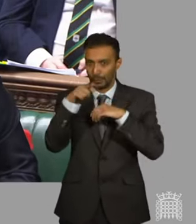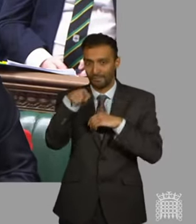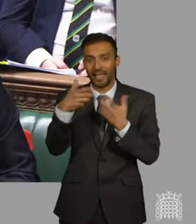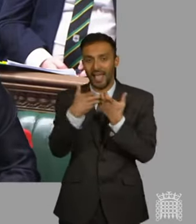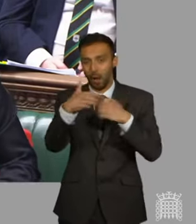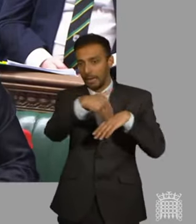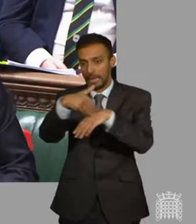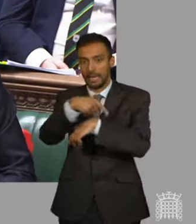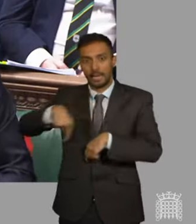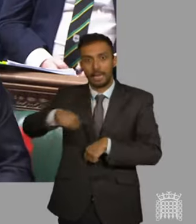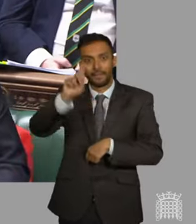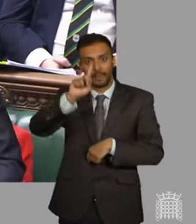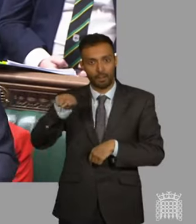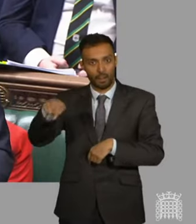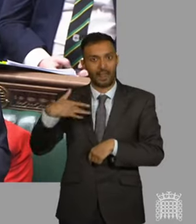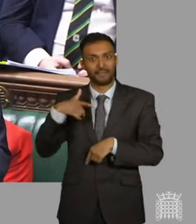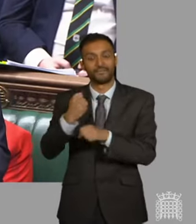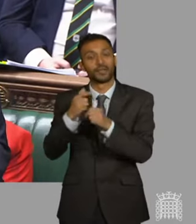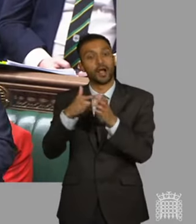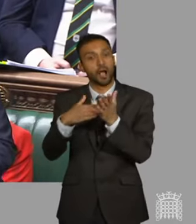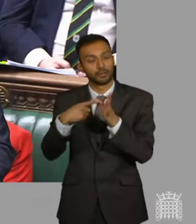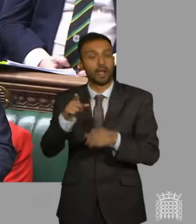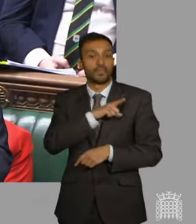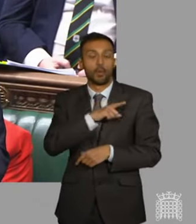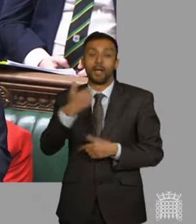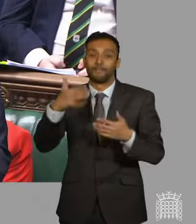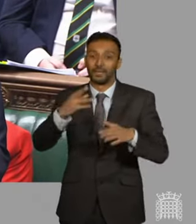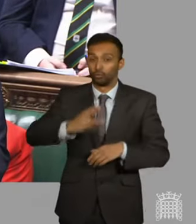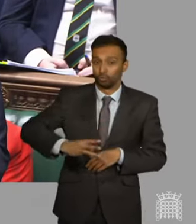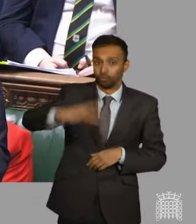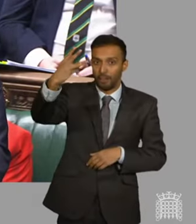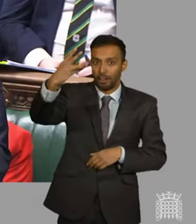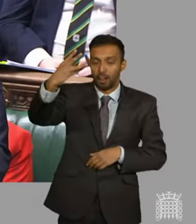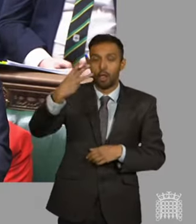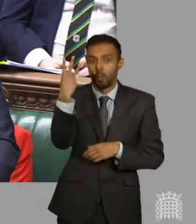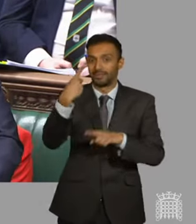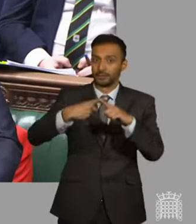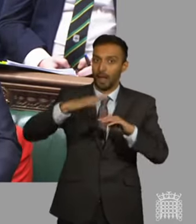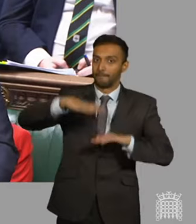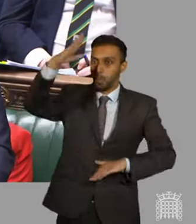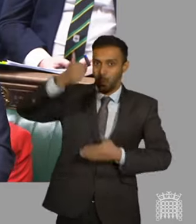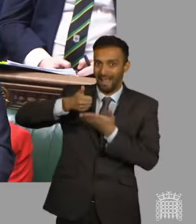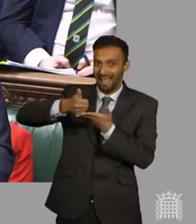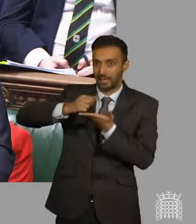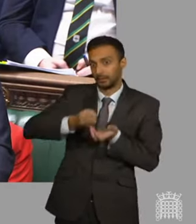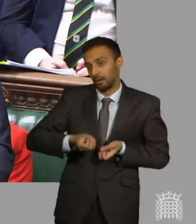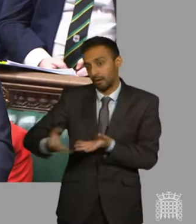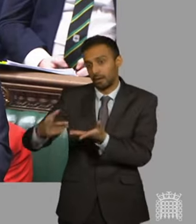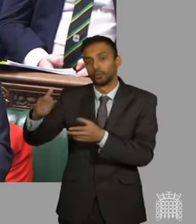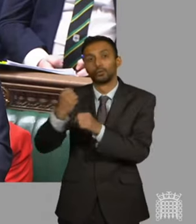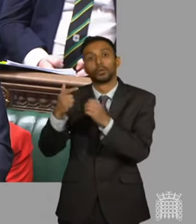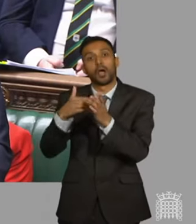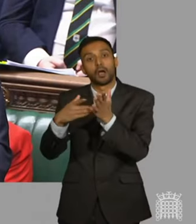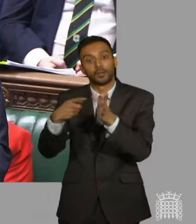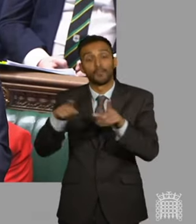provide to the region. And just recently, we sent our first maritime shipment of aid to Egypt, a UK military ship delivered over